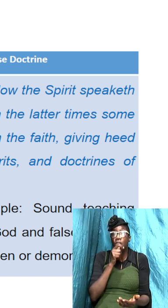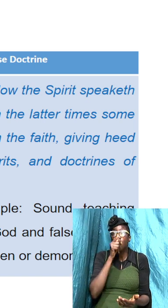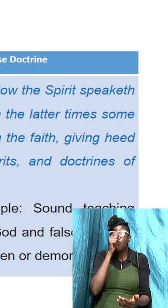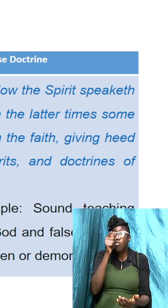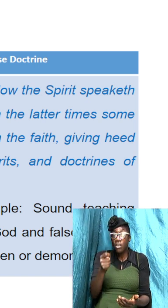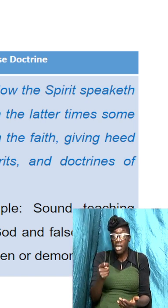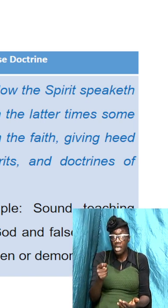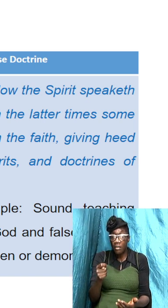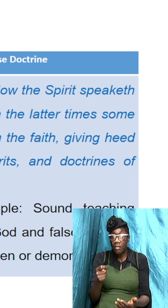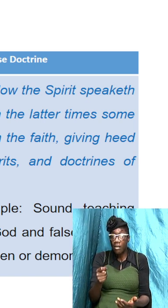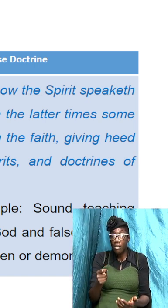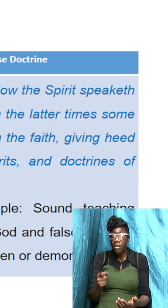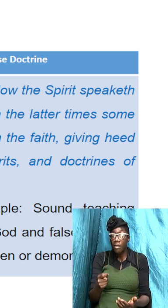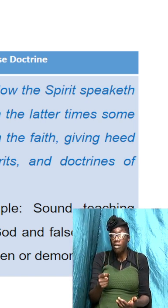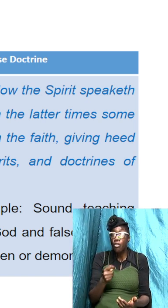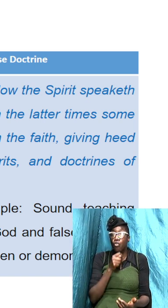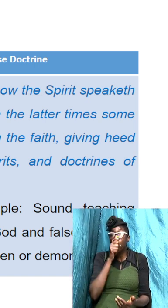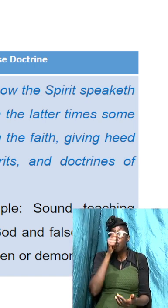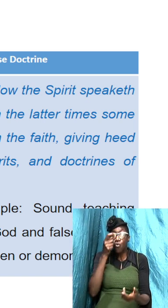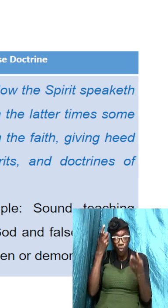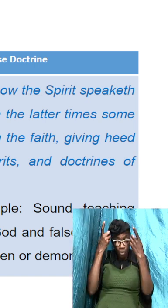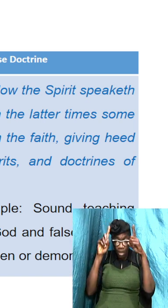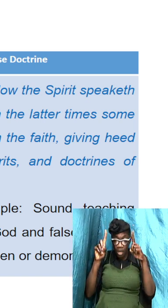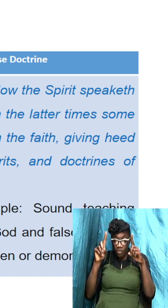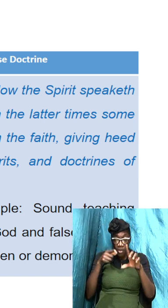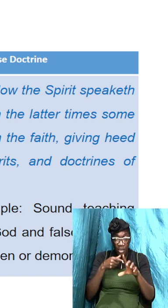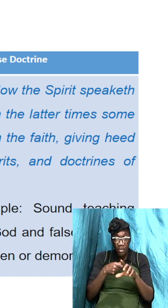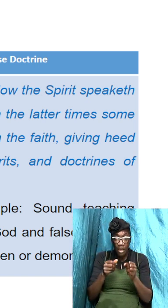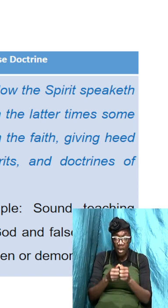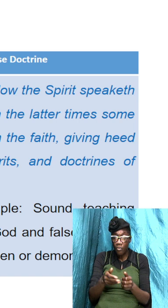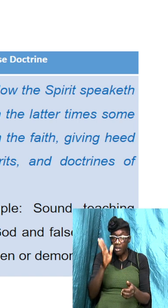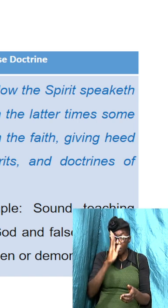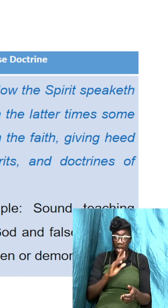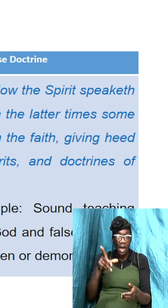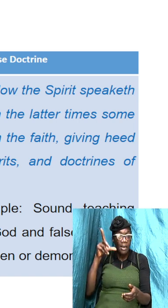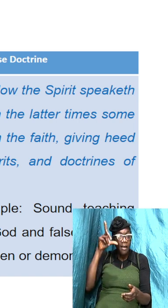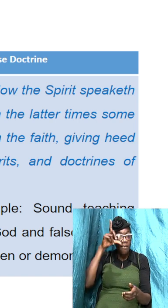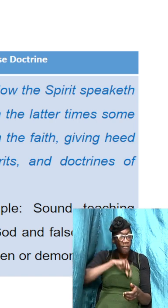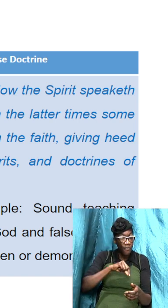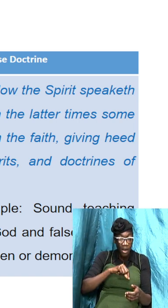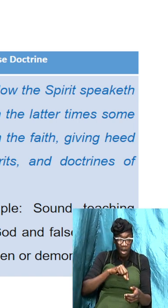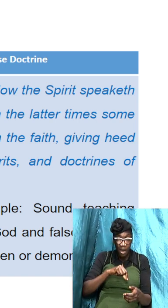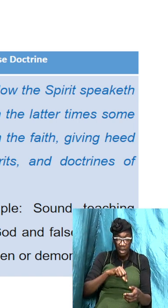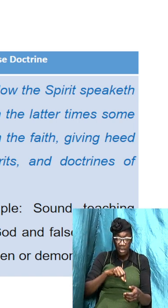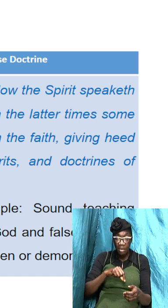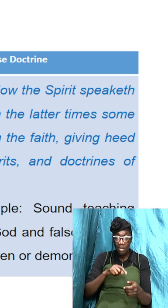and false teaching originates with men or demons